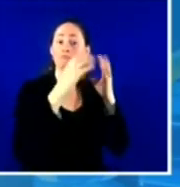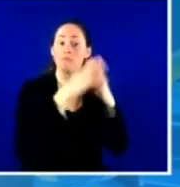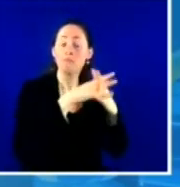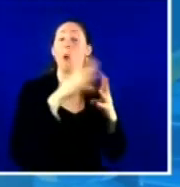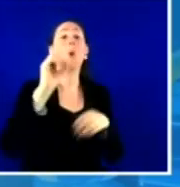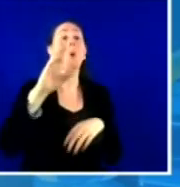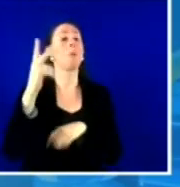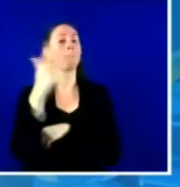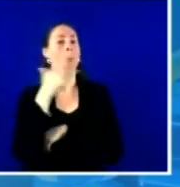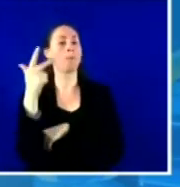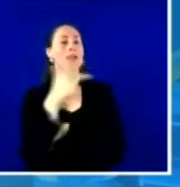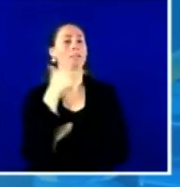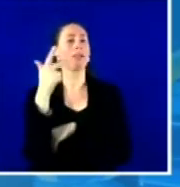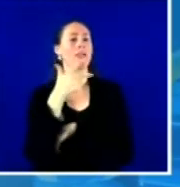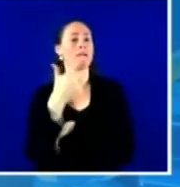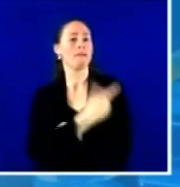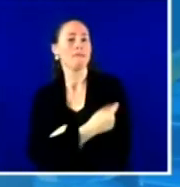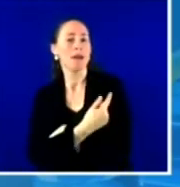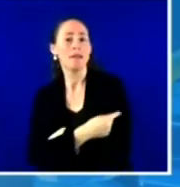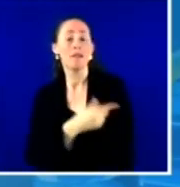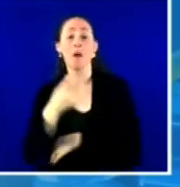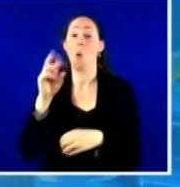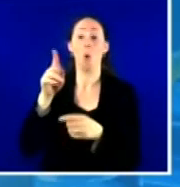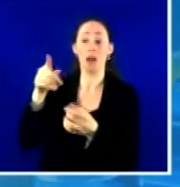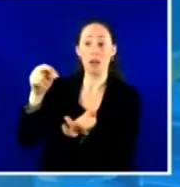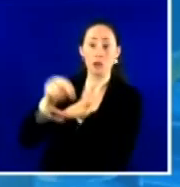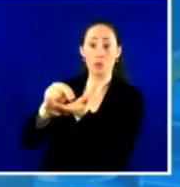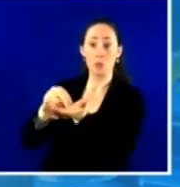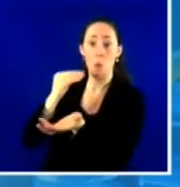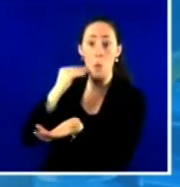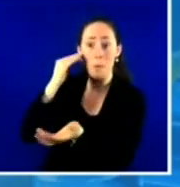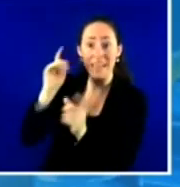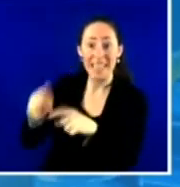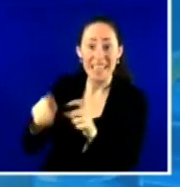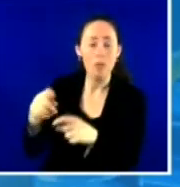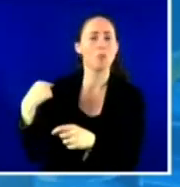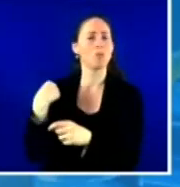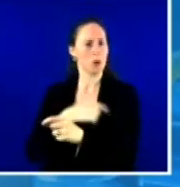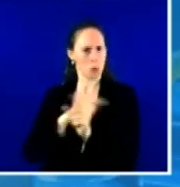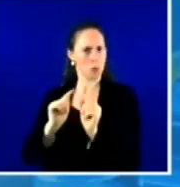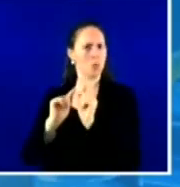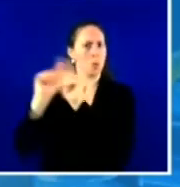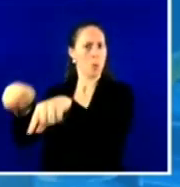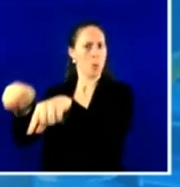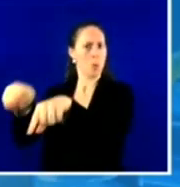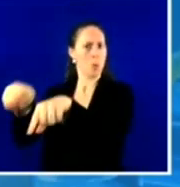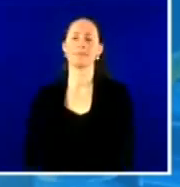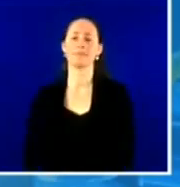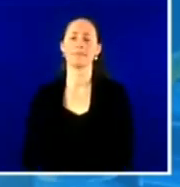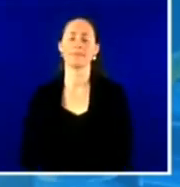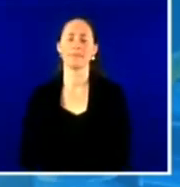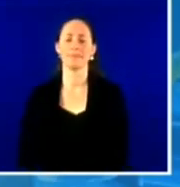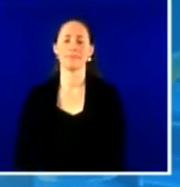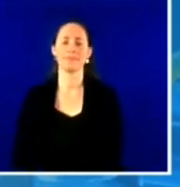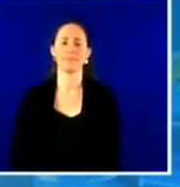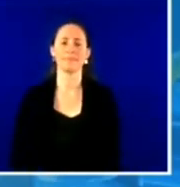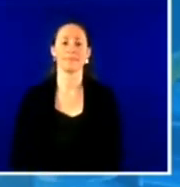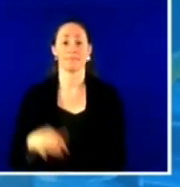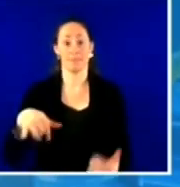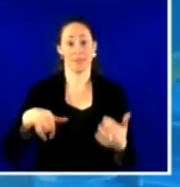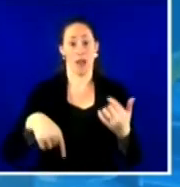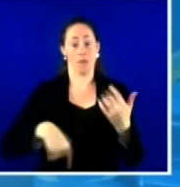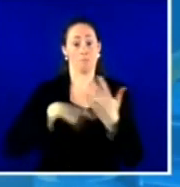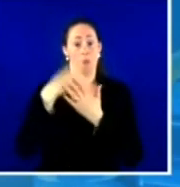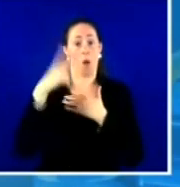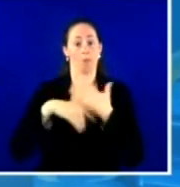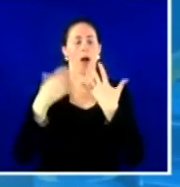homes if that was necessary. The results of this program are absolutely unbelievable. All in all, almost 80